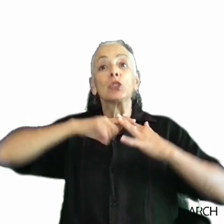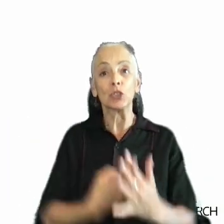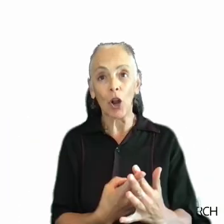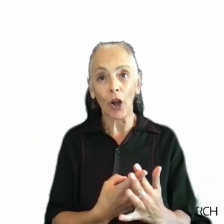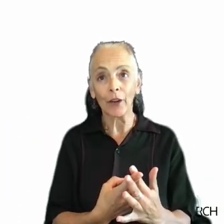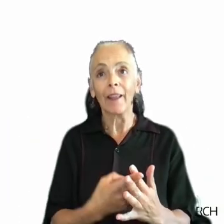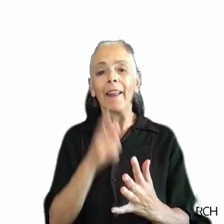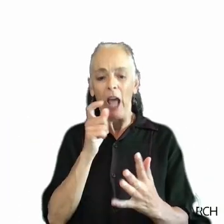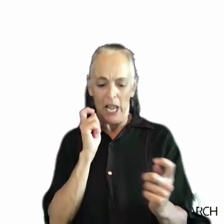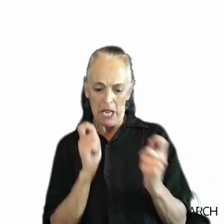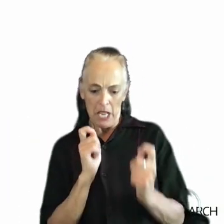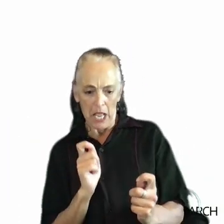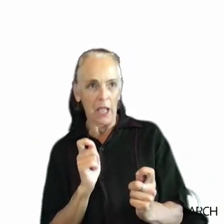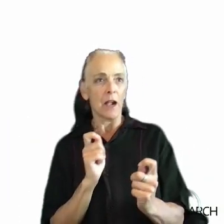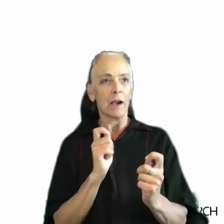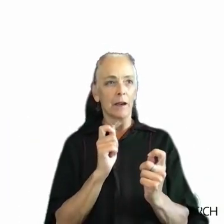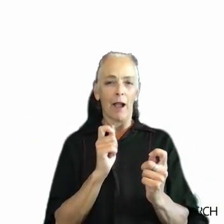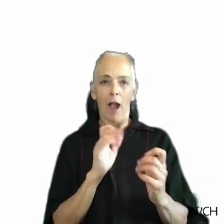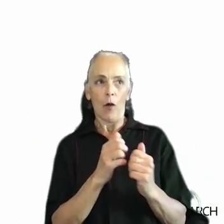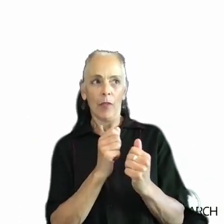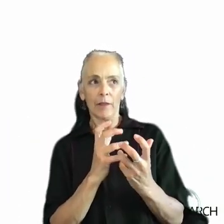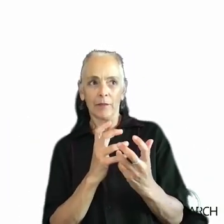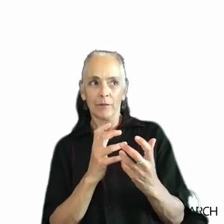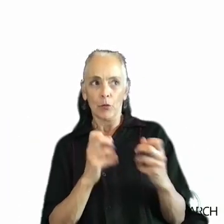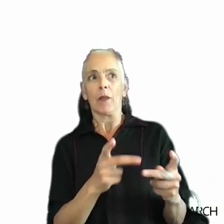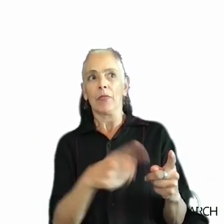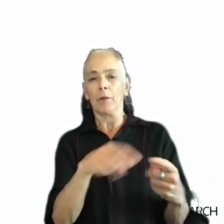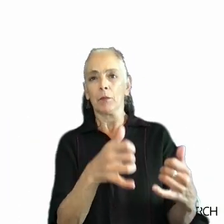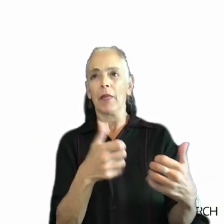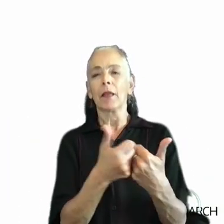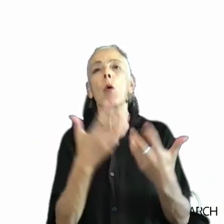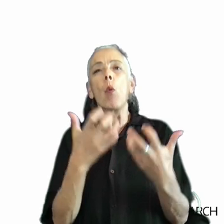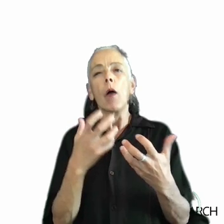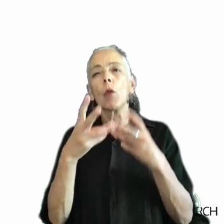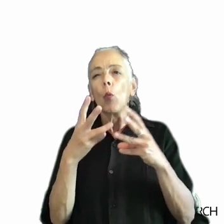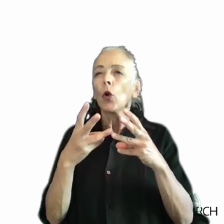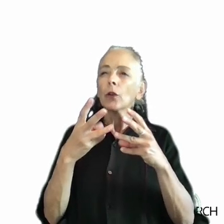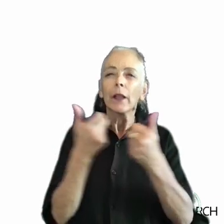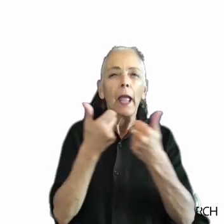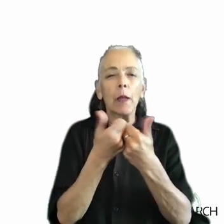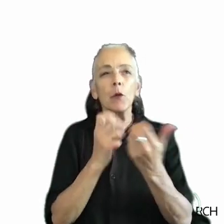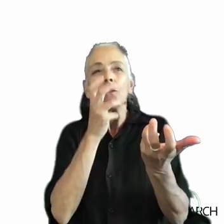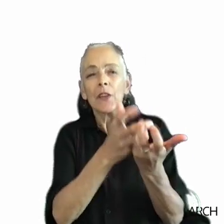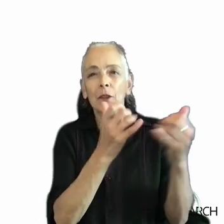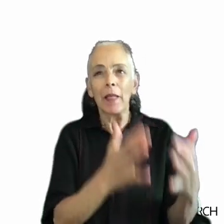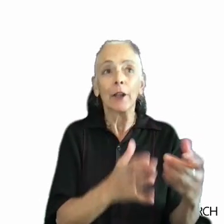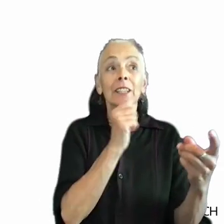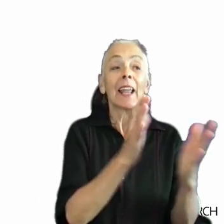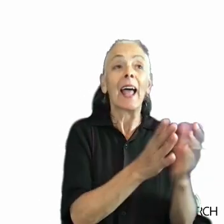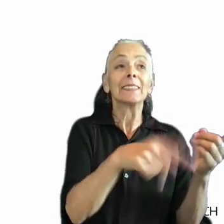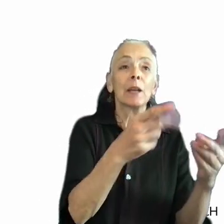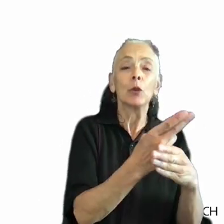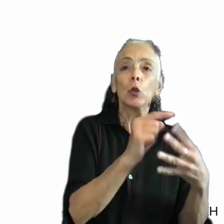need for assist to enable players to play the game. We want to make the world or game fit our players rather than asking our players to use